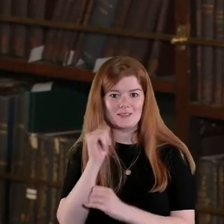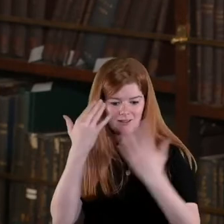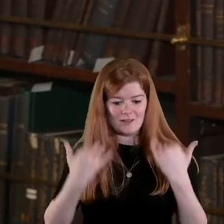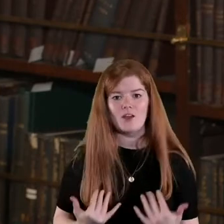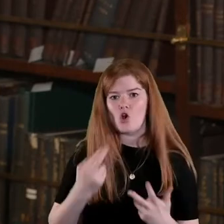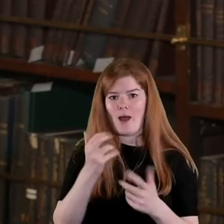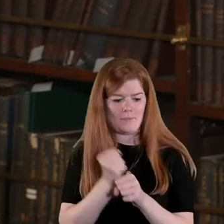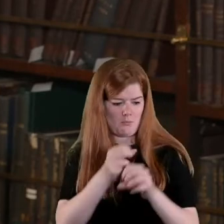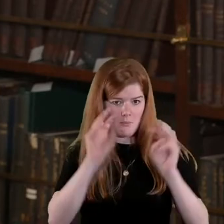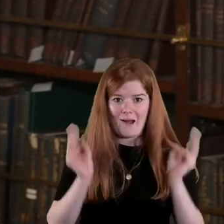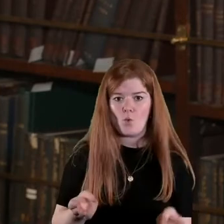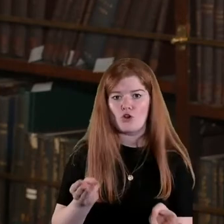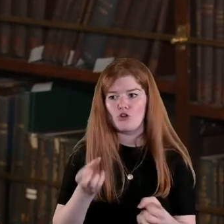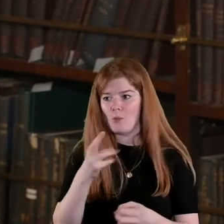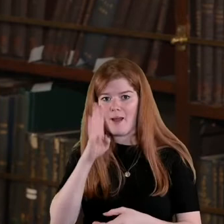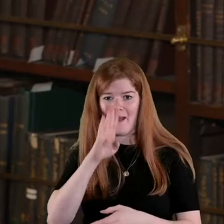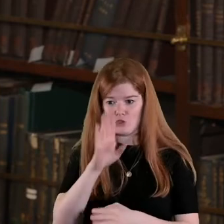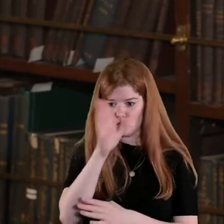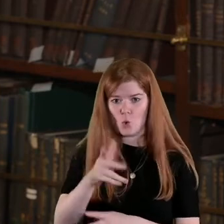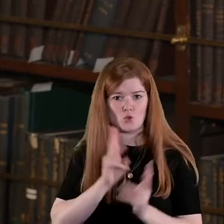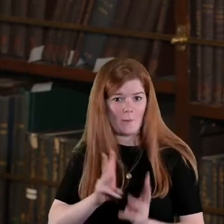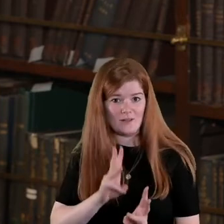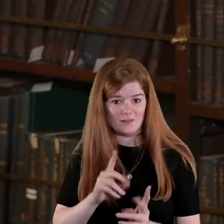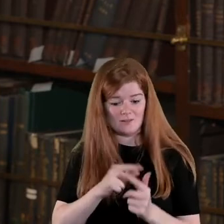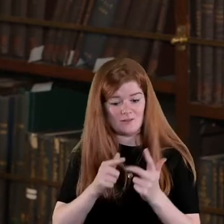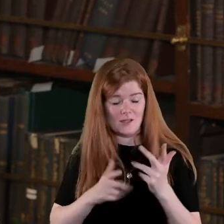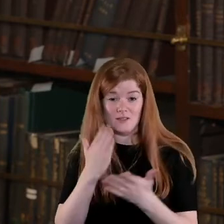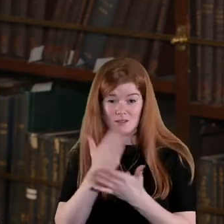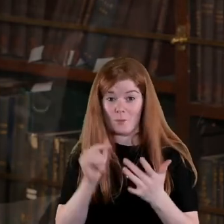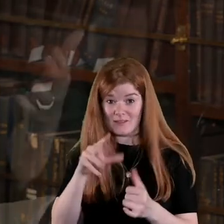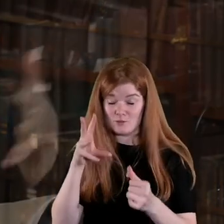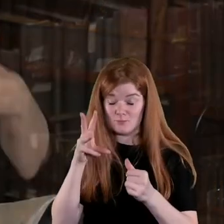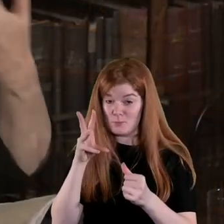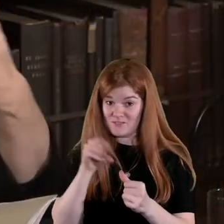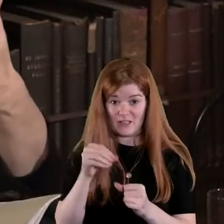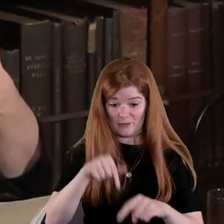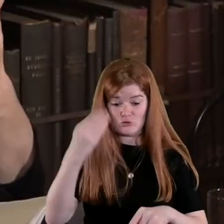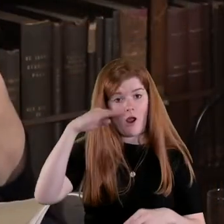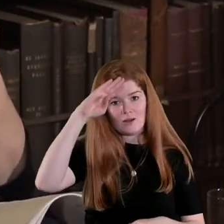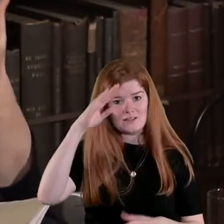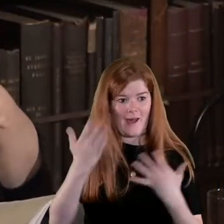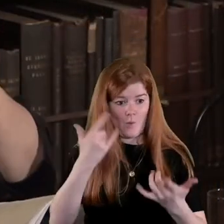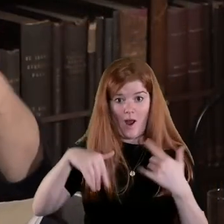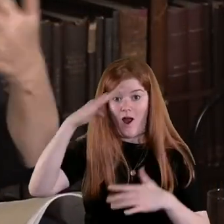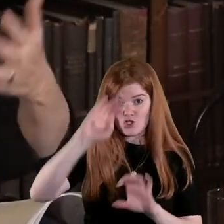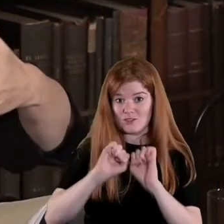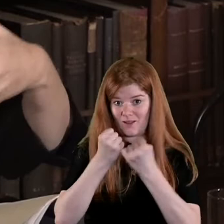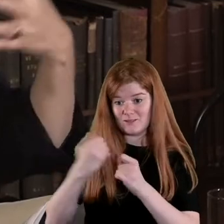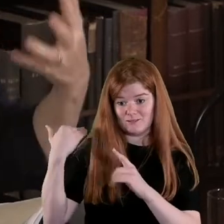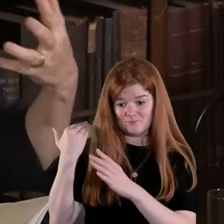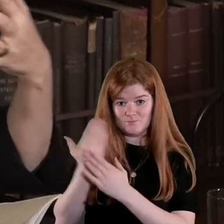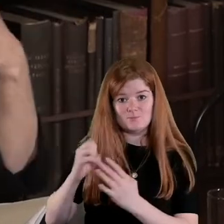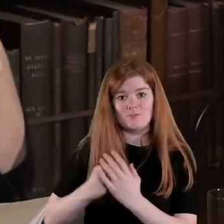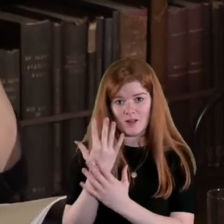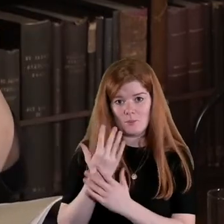power around attitudes to women and some of that is particular to Ireland and the way in which Irish society was developing and